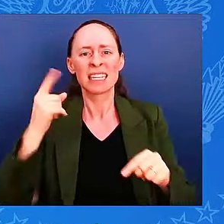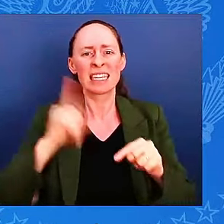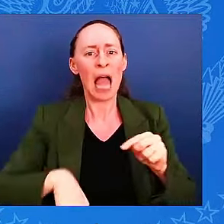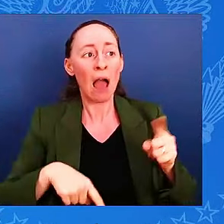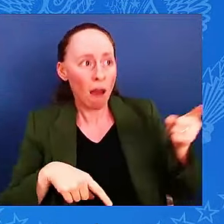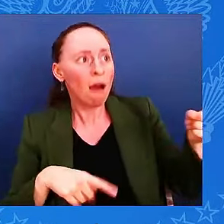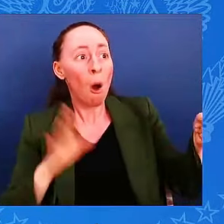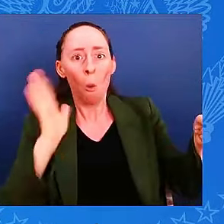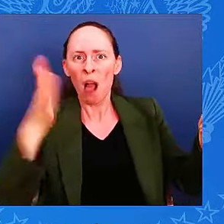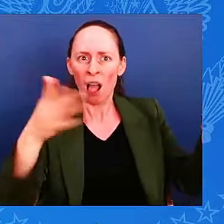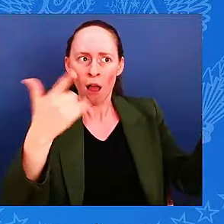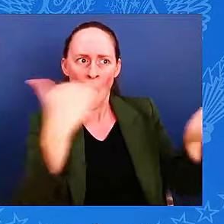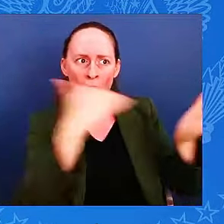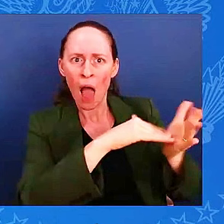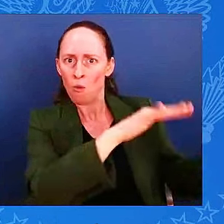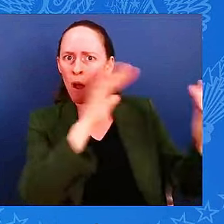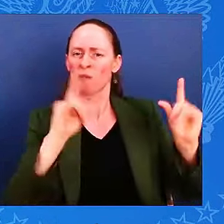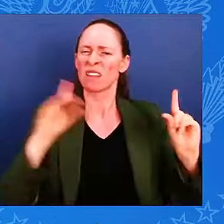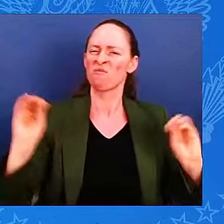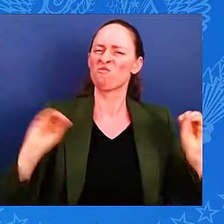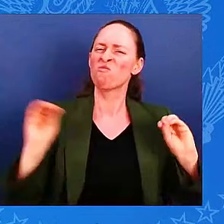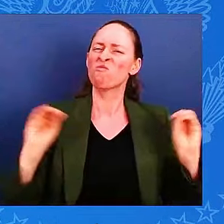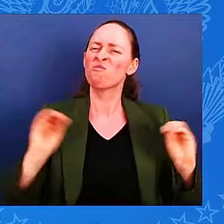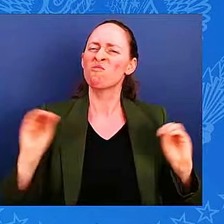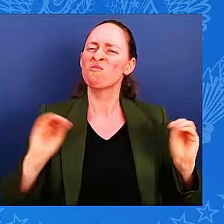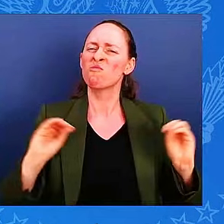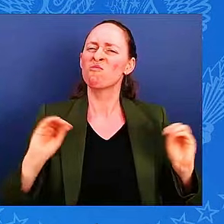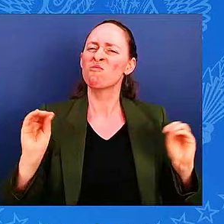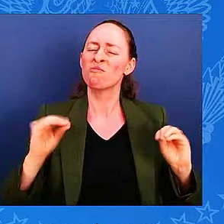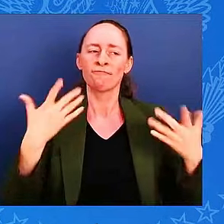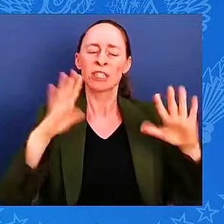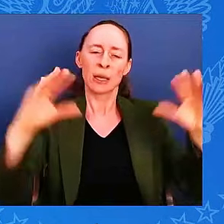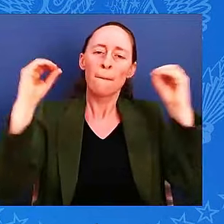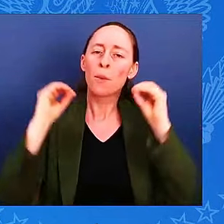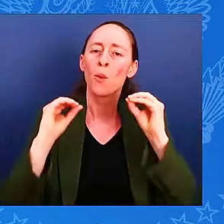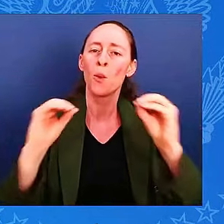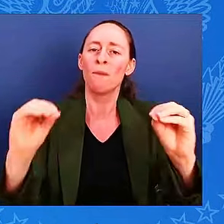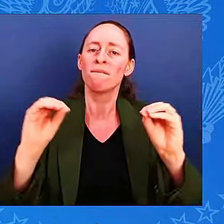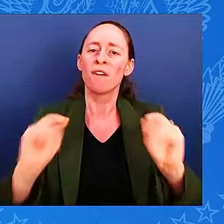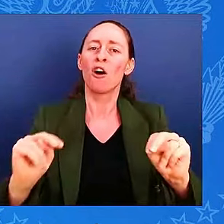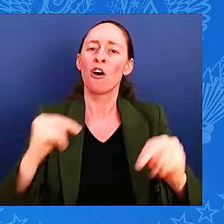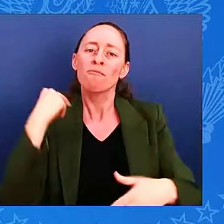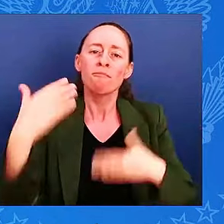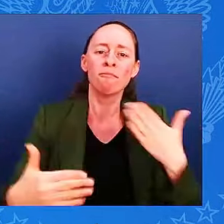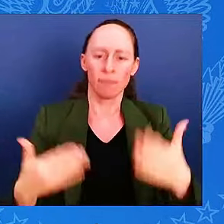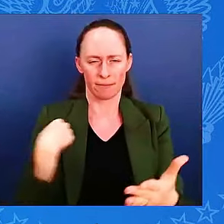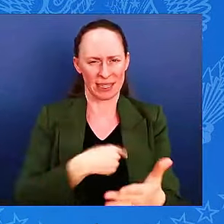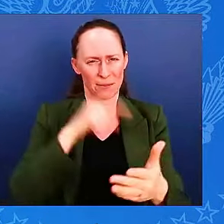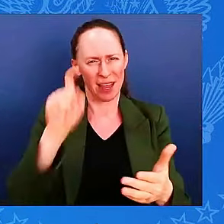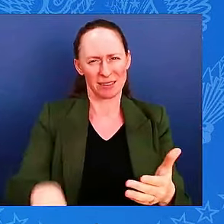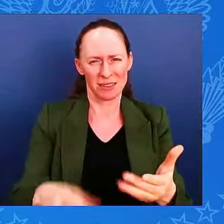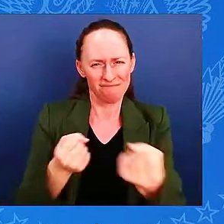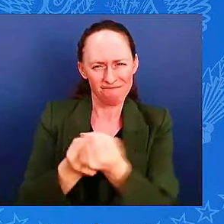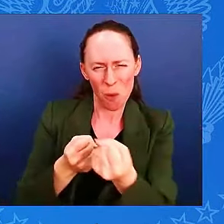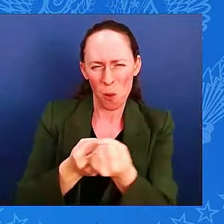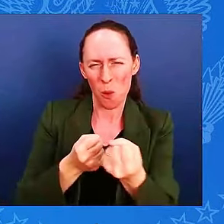We must put Ukraine in the strong condition of negotiating such peace.